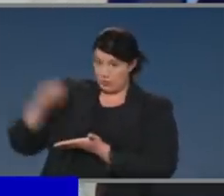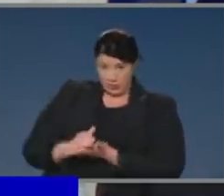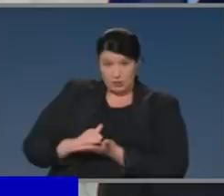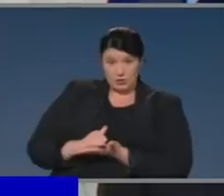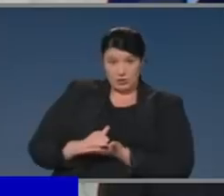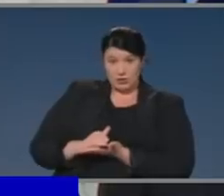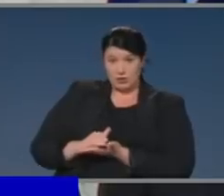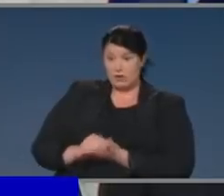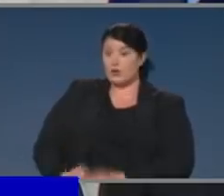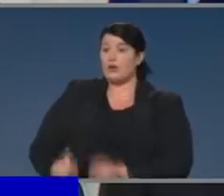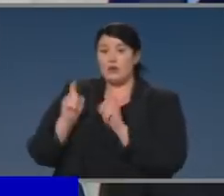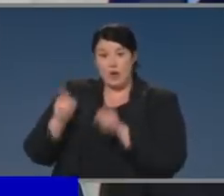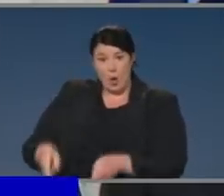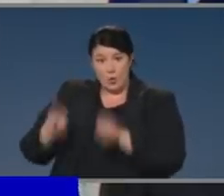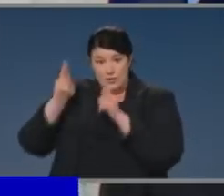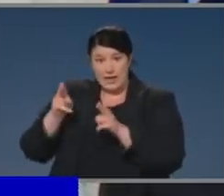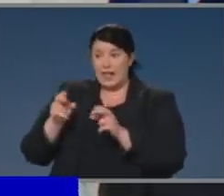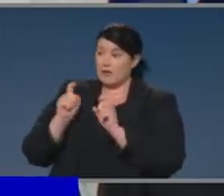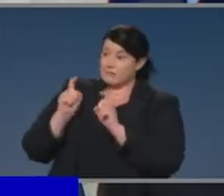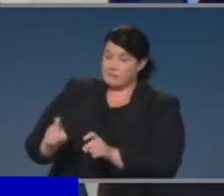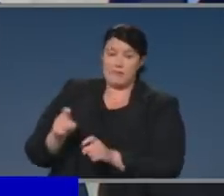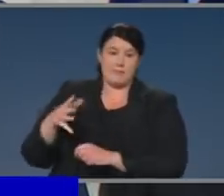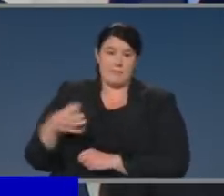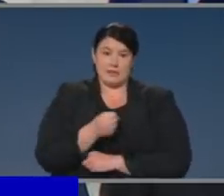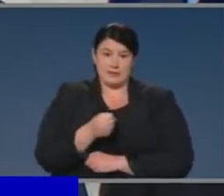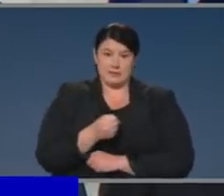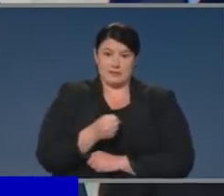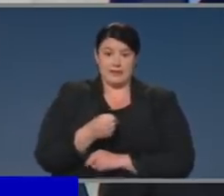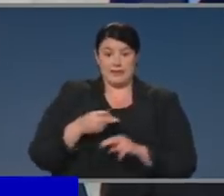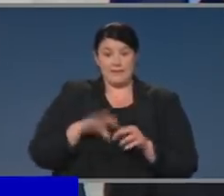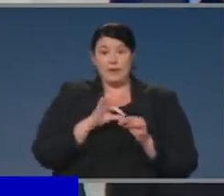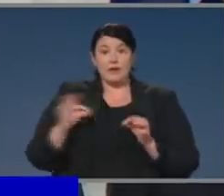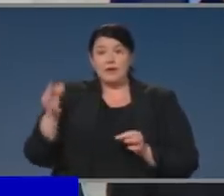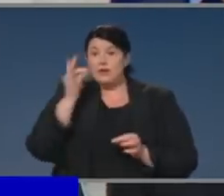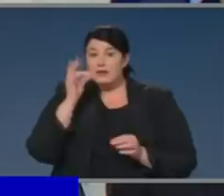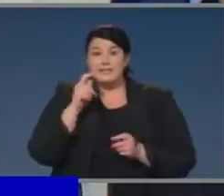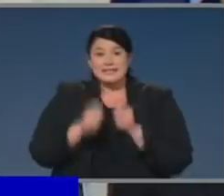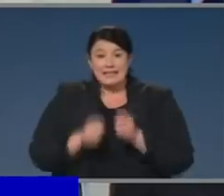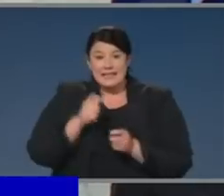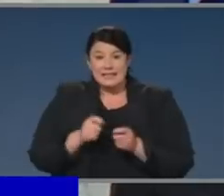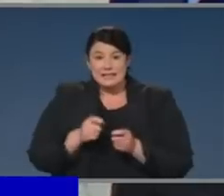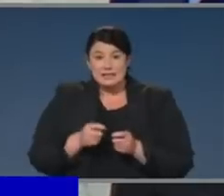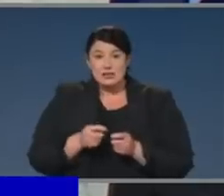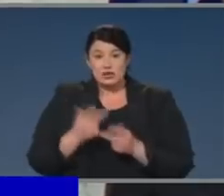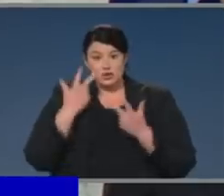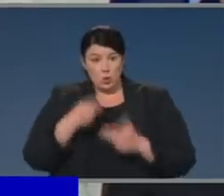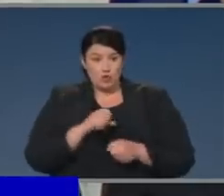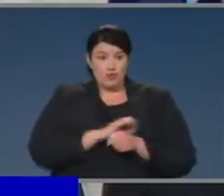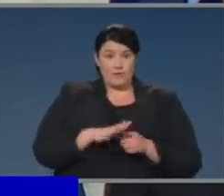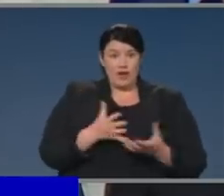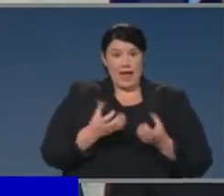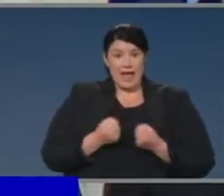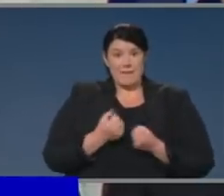test done, a swab and a PCR done just means whether you are positive on that day. doesn't mean that you're not